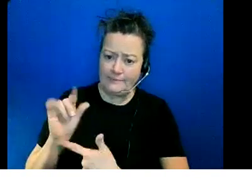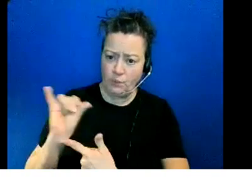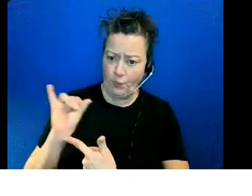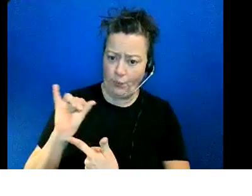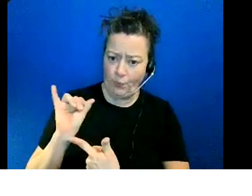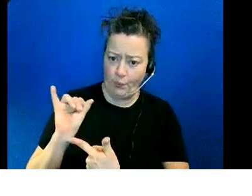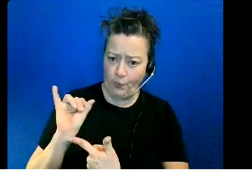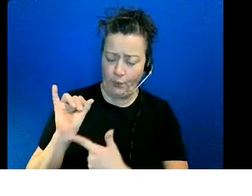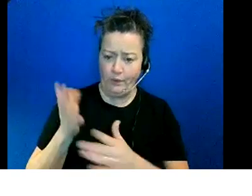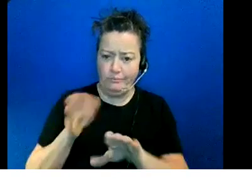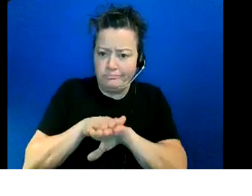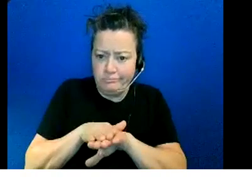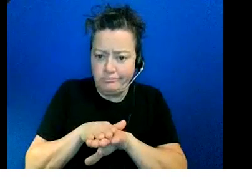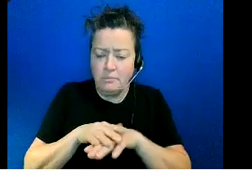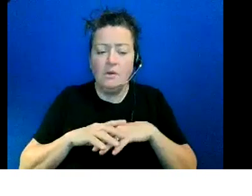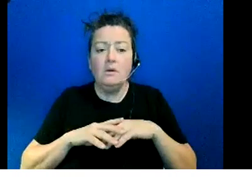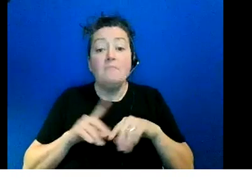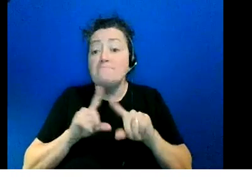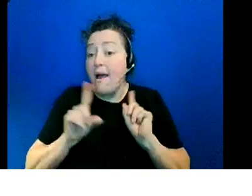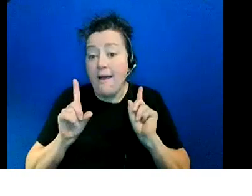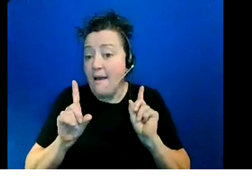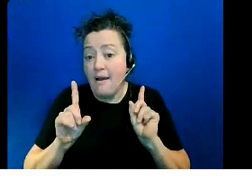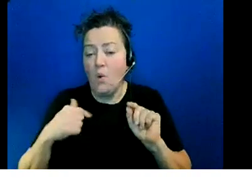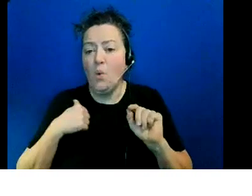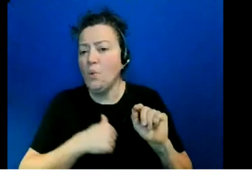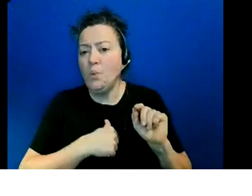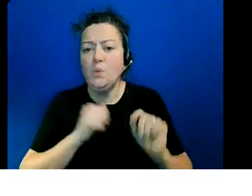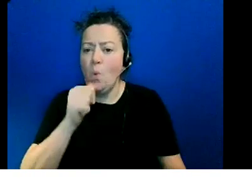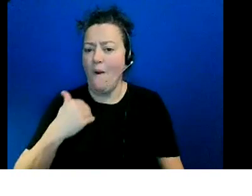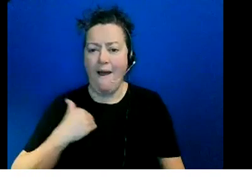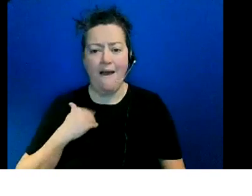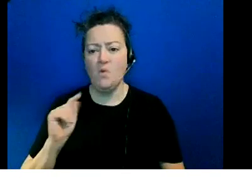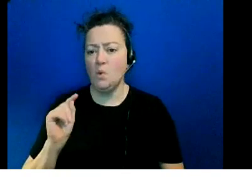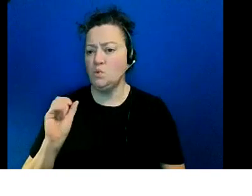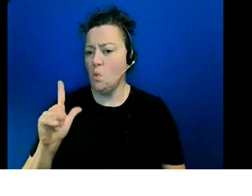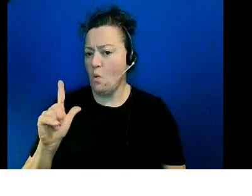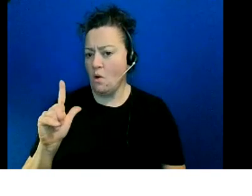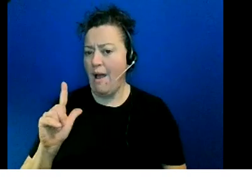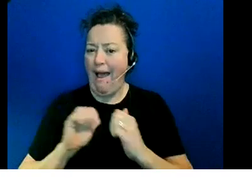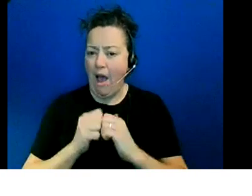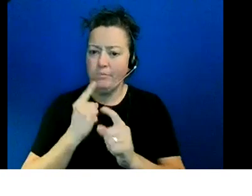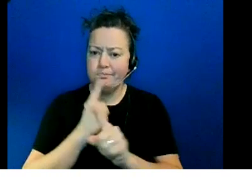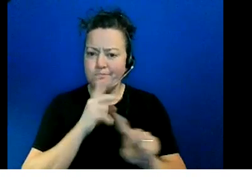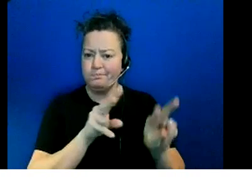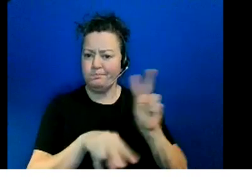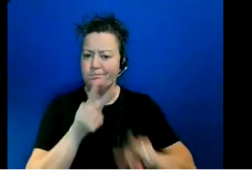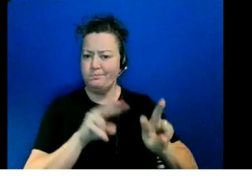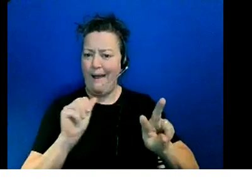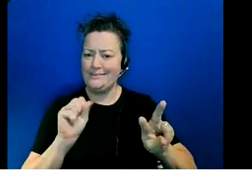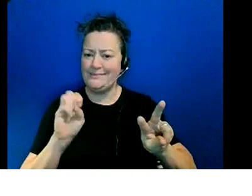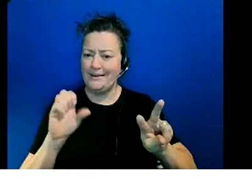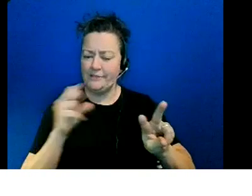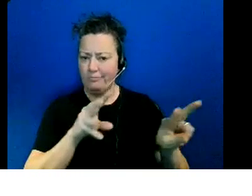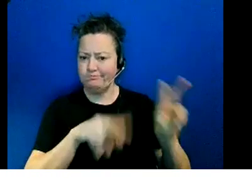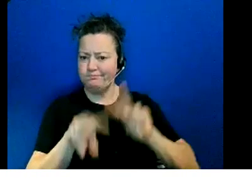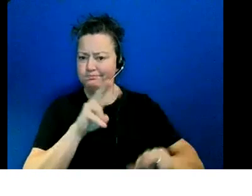uh have the tools to assess them uh or we think that they